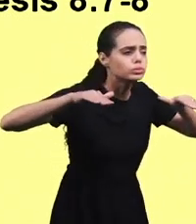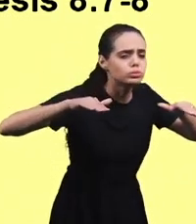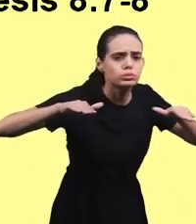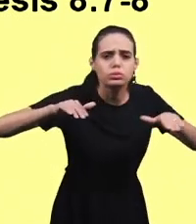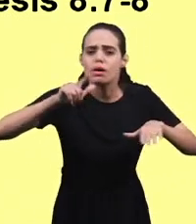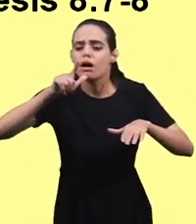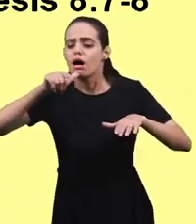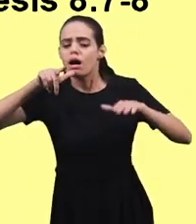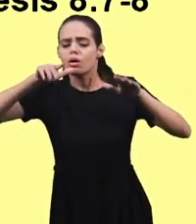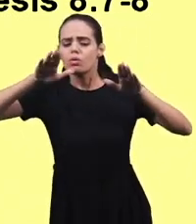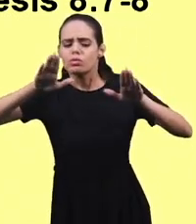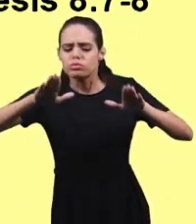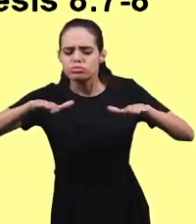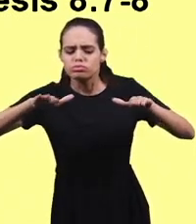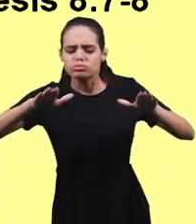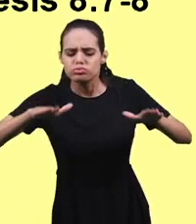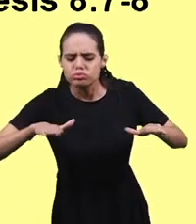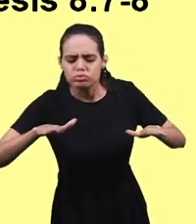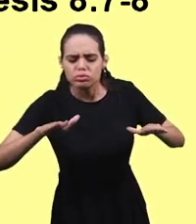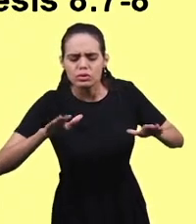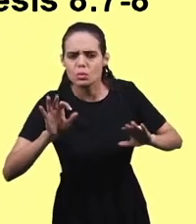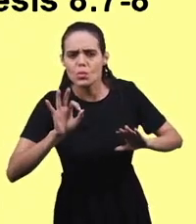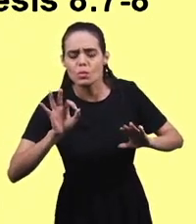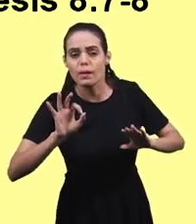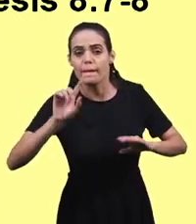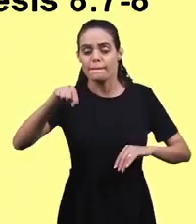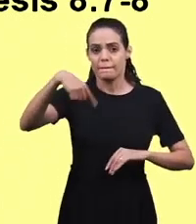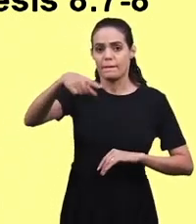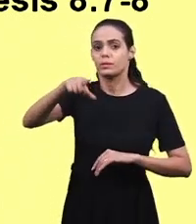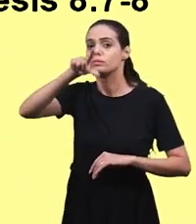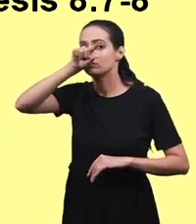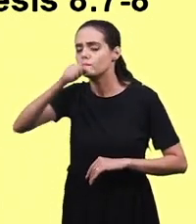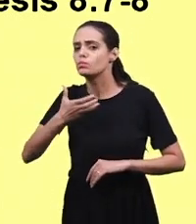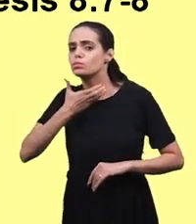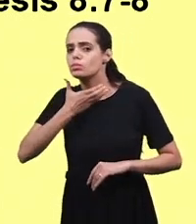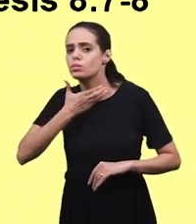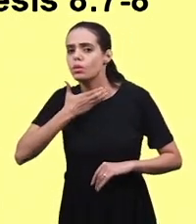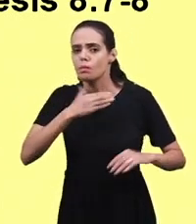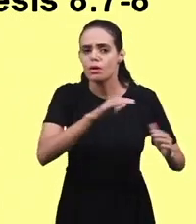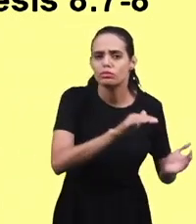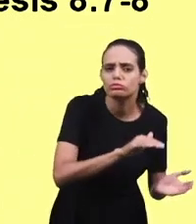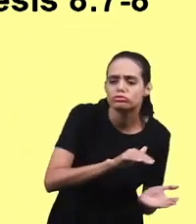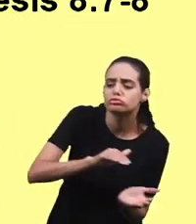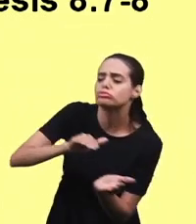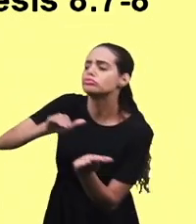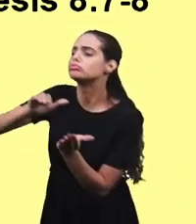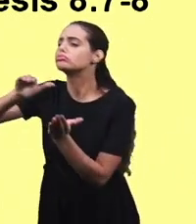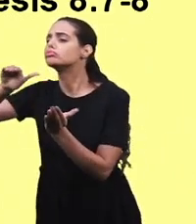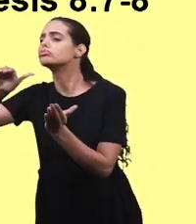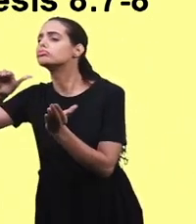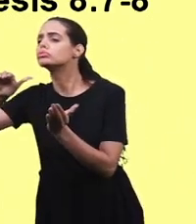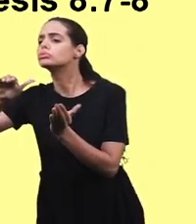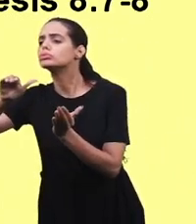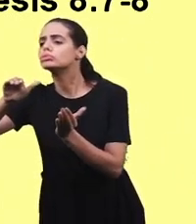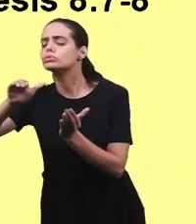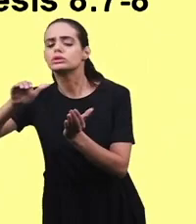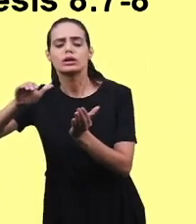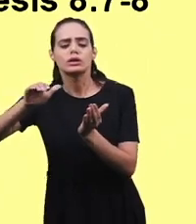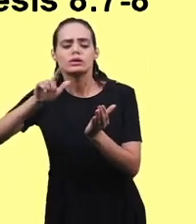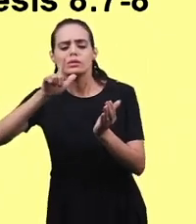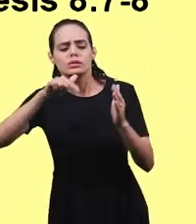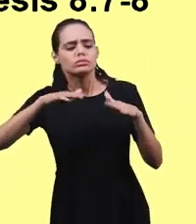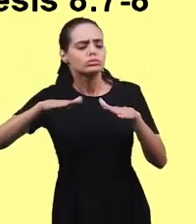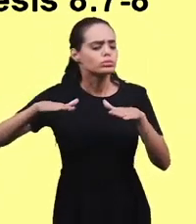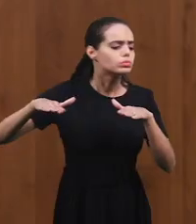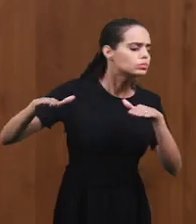and forth until the water had dried up on earth. Then he sent out a dove to see if the waters had receded from the surface of the